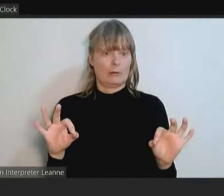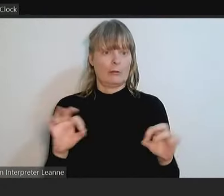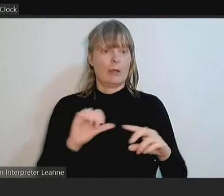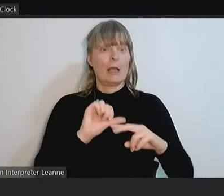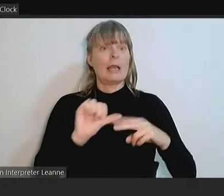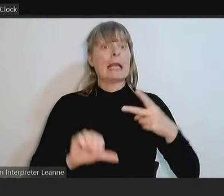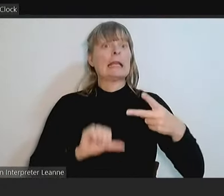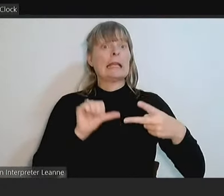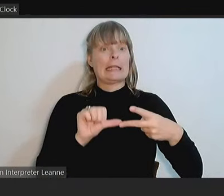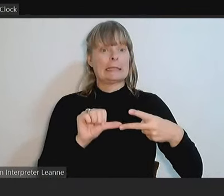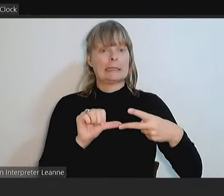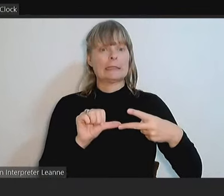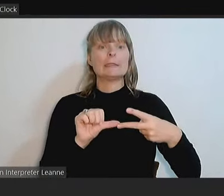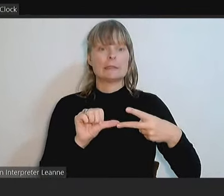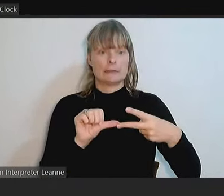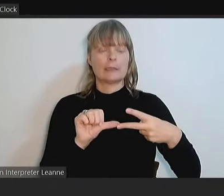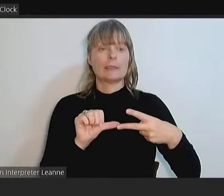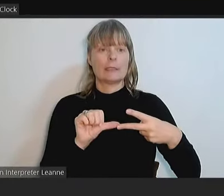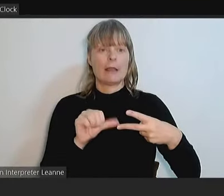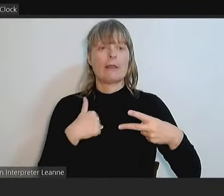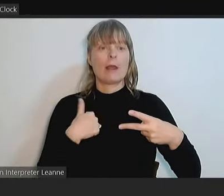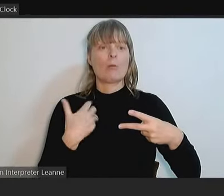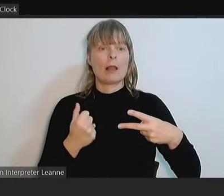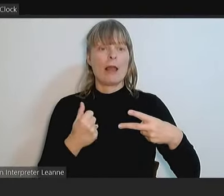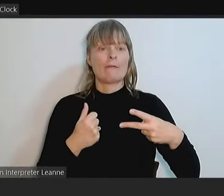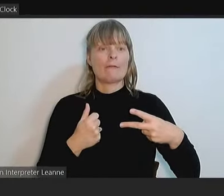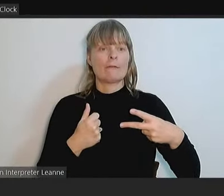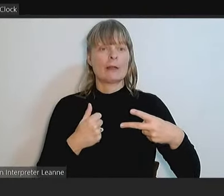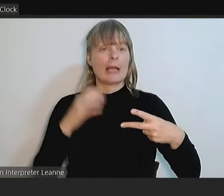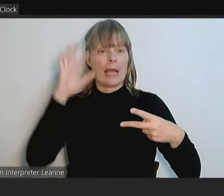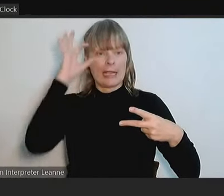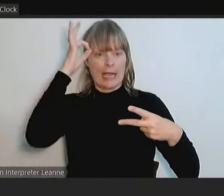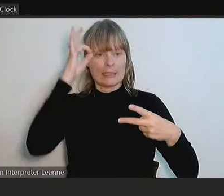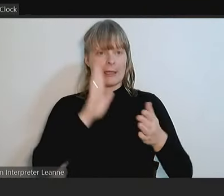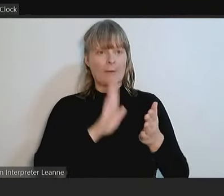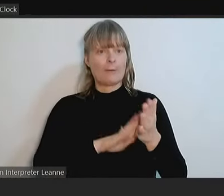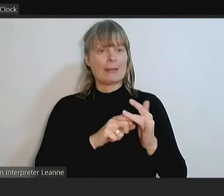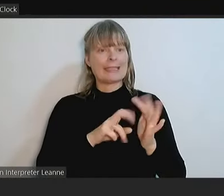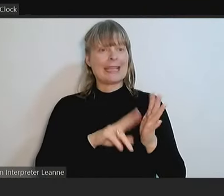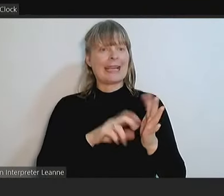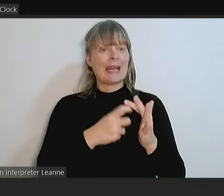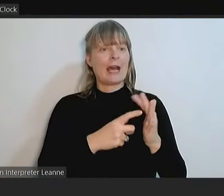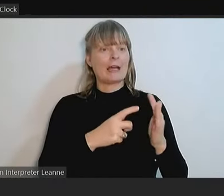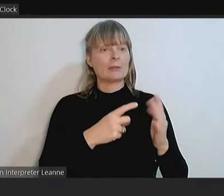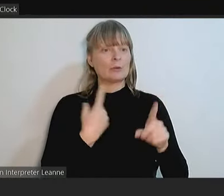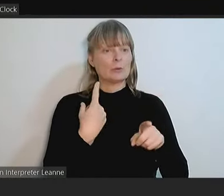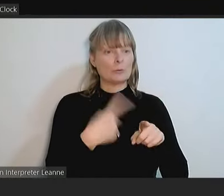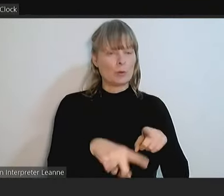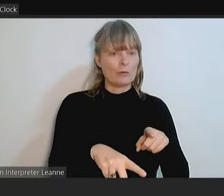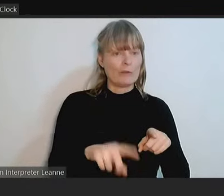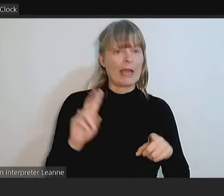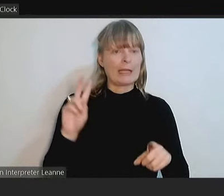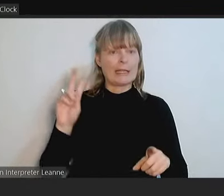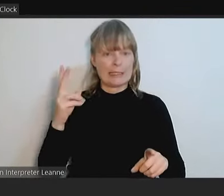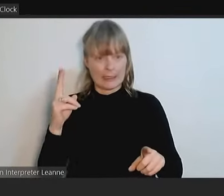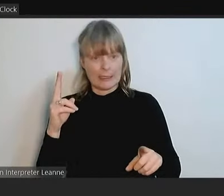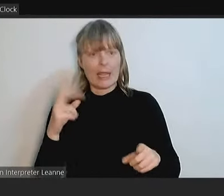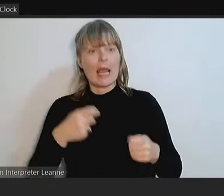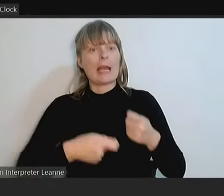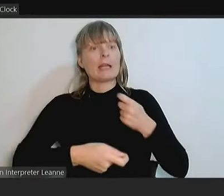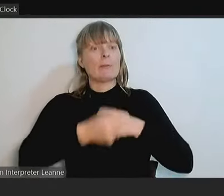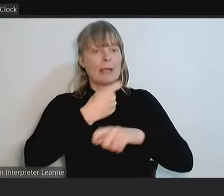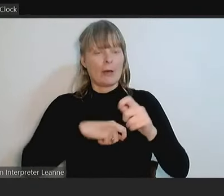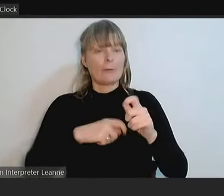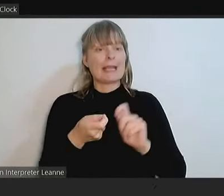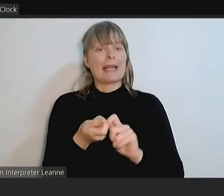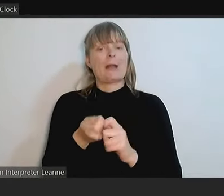that we then have Councillor Messina as the mover, then we have a seconder and it becomes an amended motion to be debated as